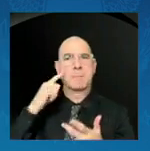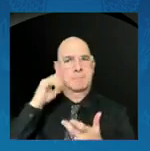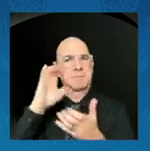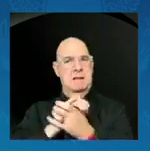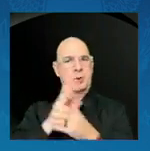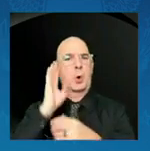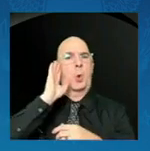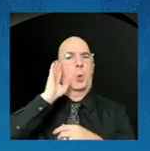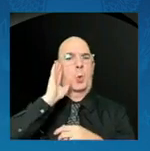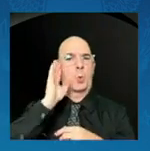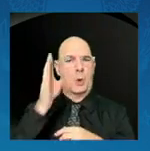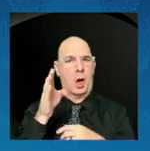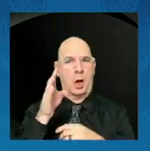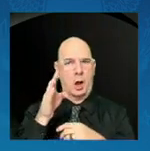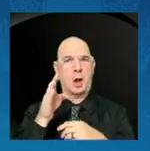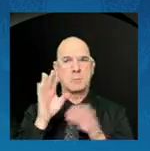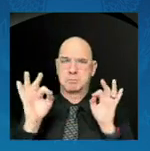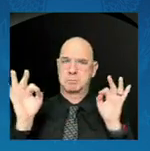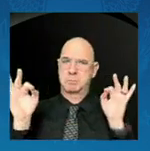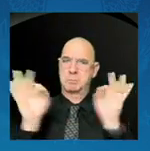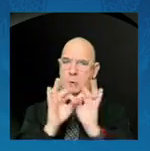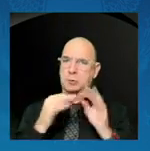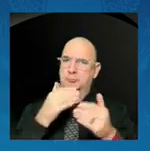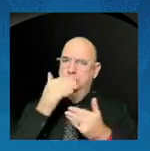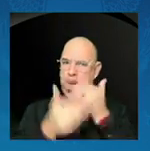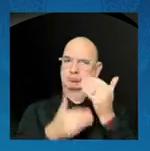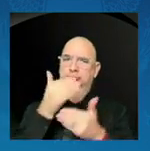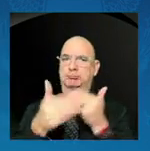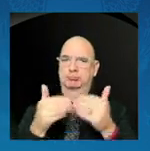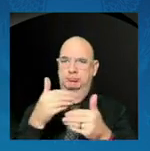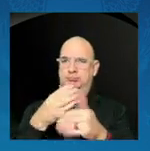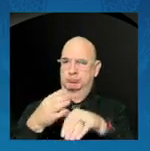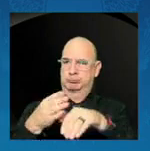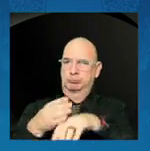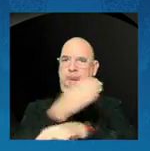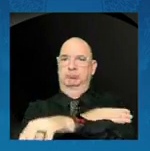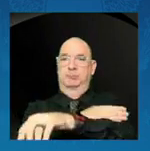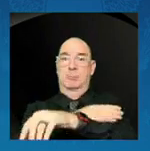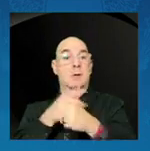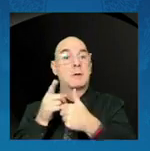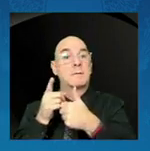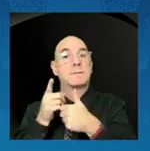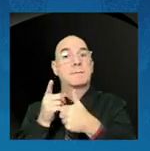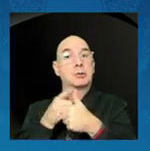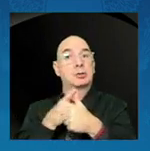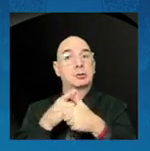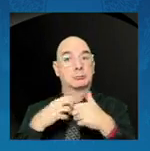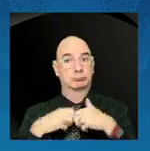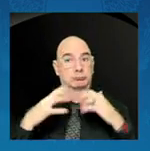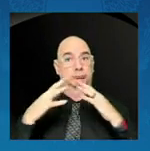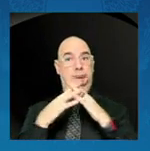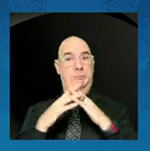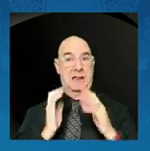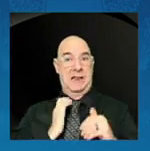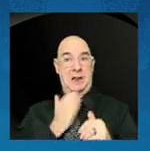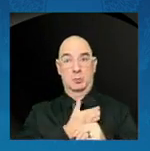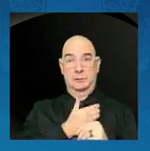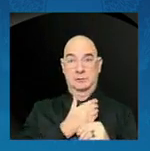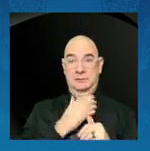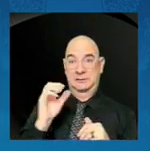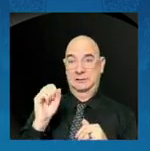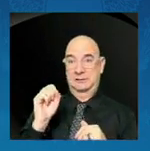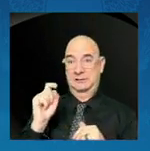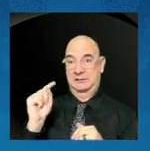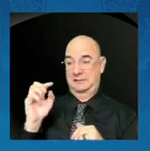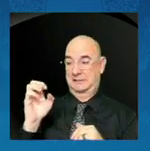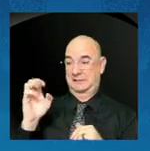progress. One, building our STEM workforce. Two, addressing